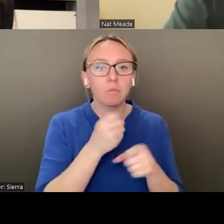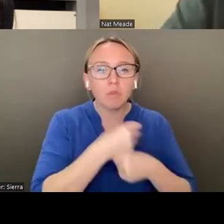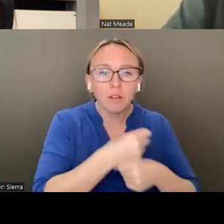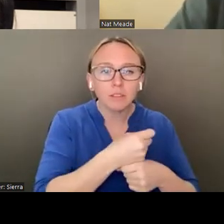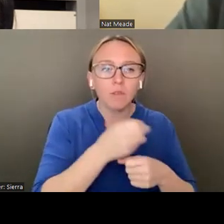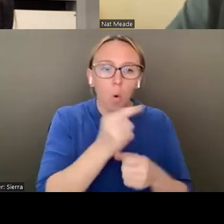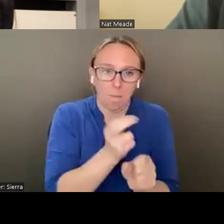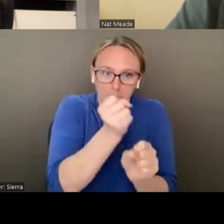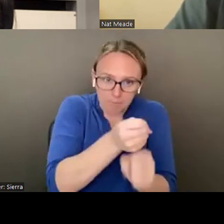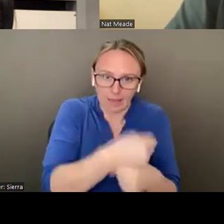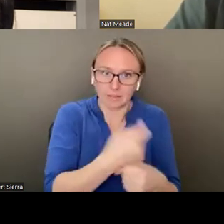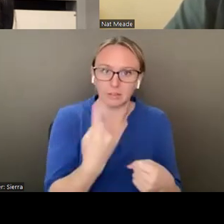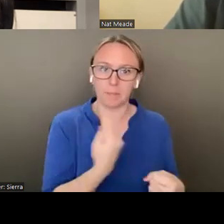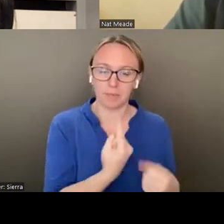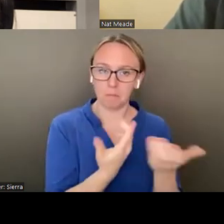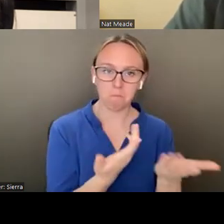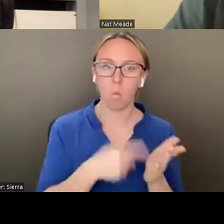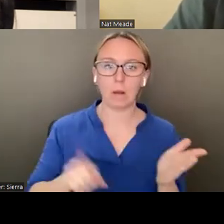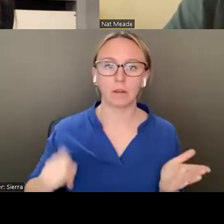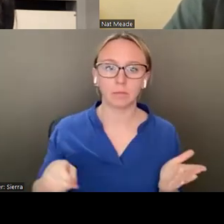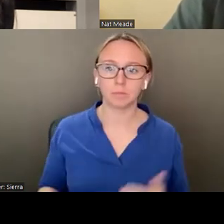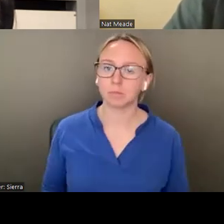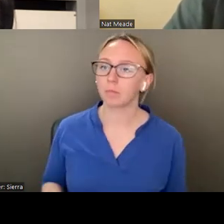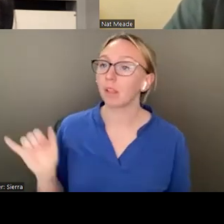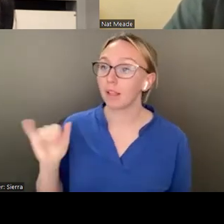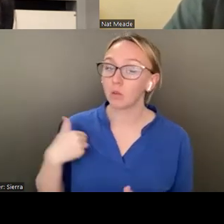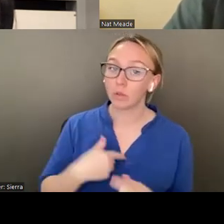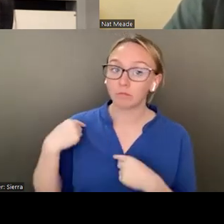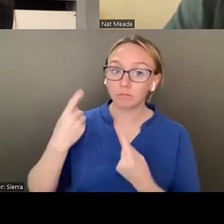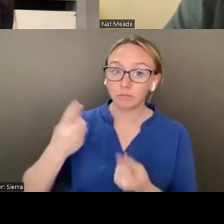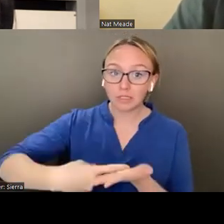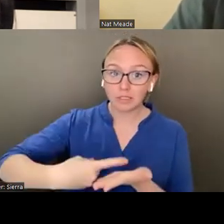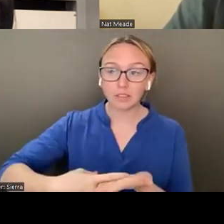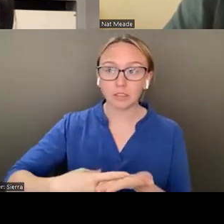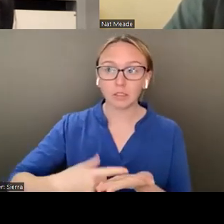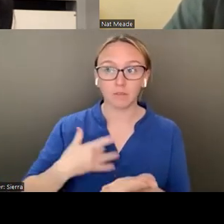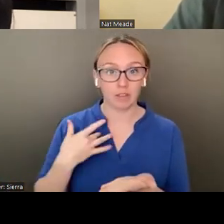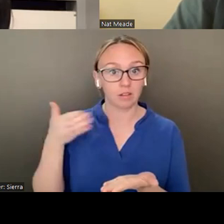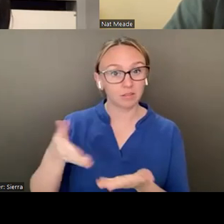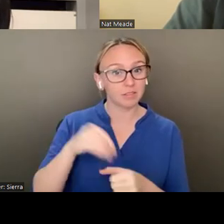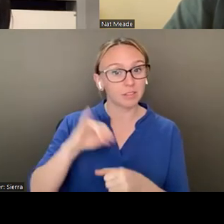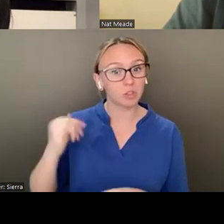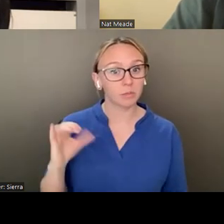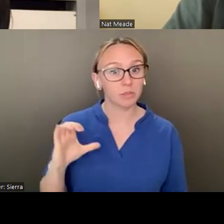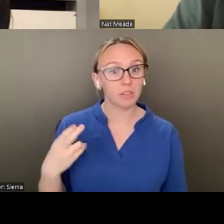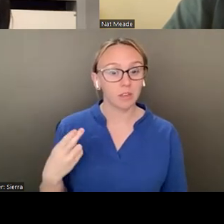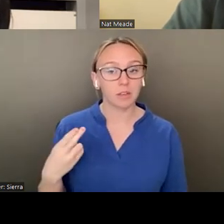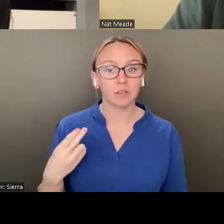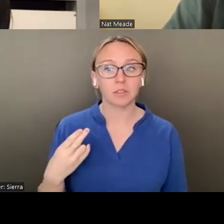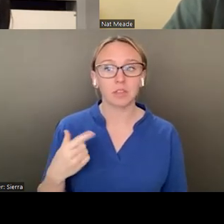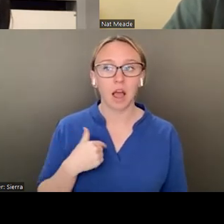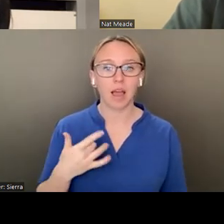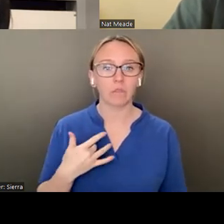Well, like we've been discussing, I feel like at the James Castle house, I had two opposing